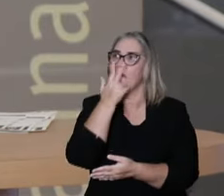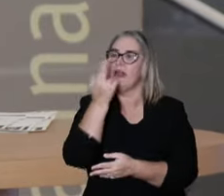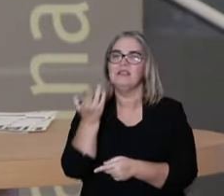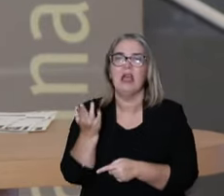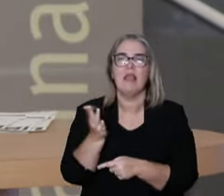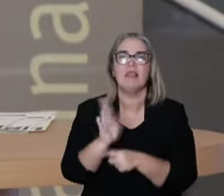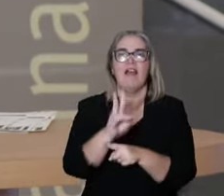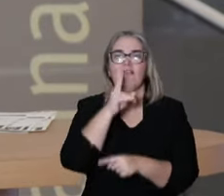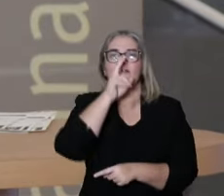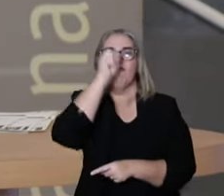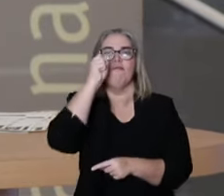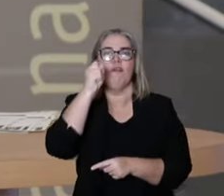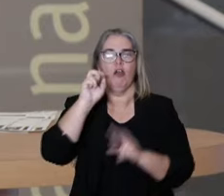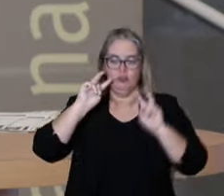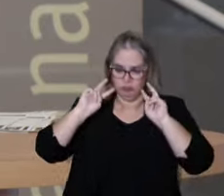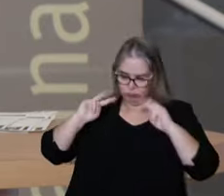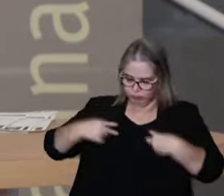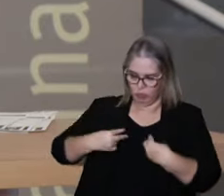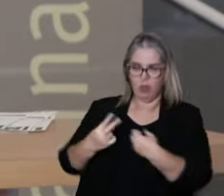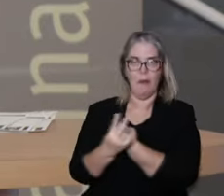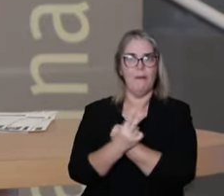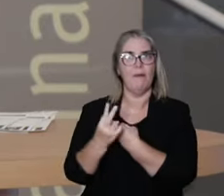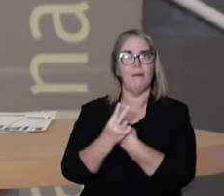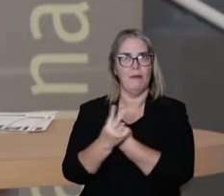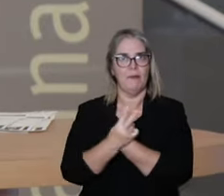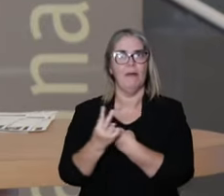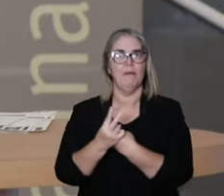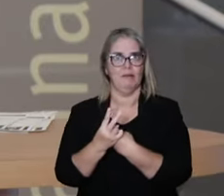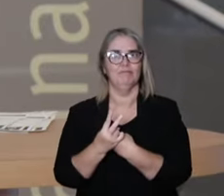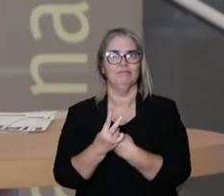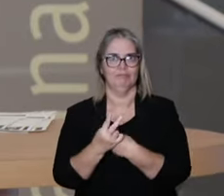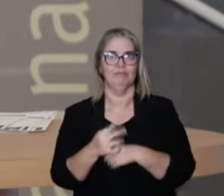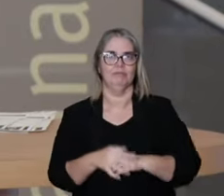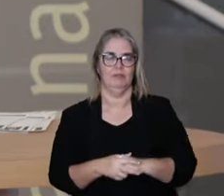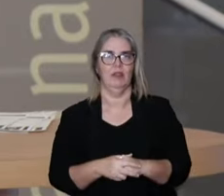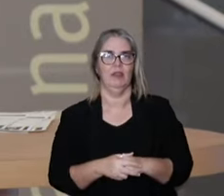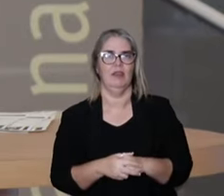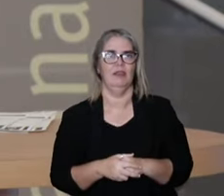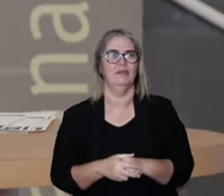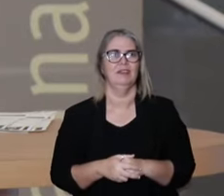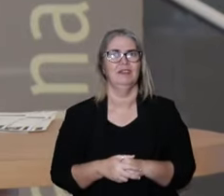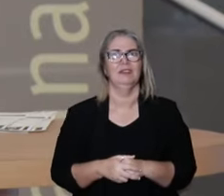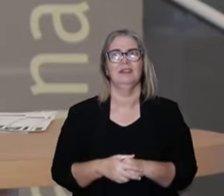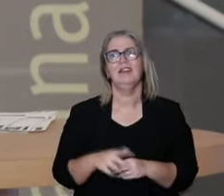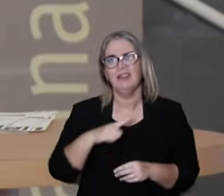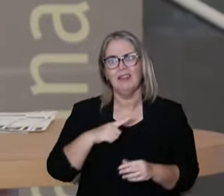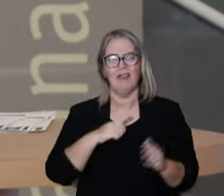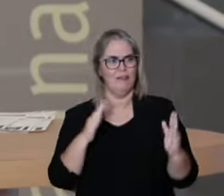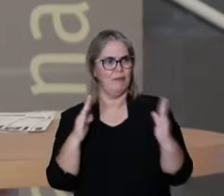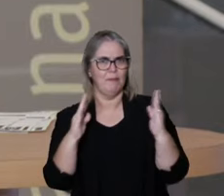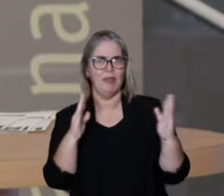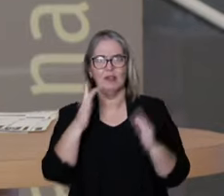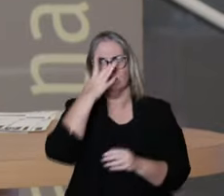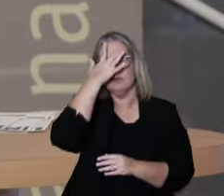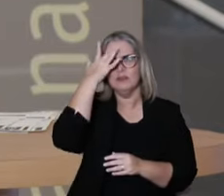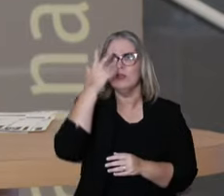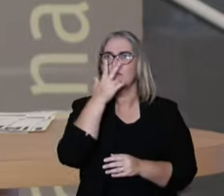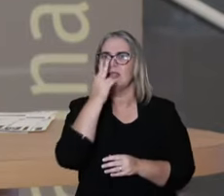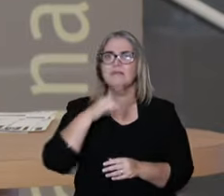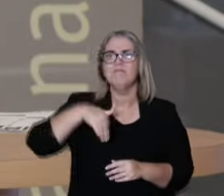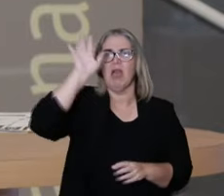So it balances this type of othrogyny that's losing autonomy and using more